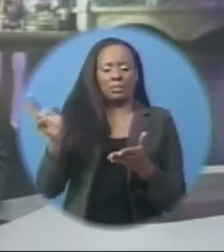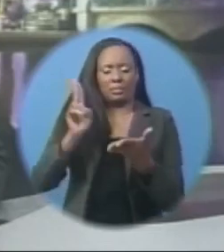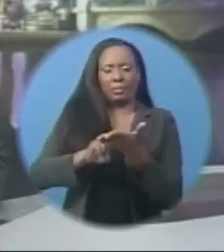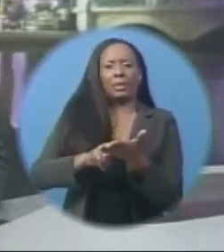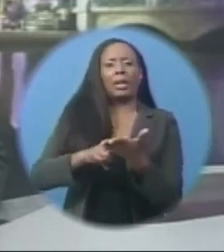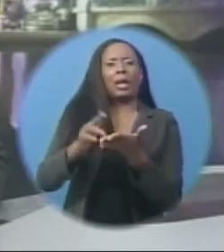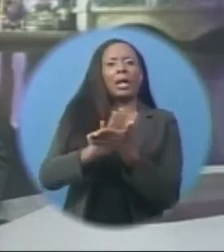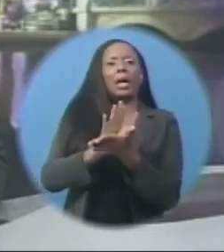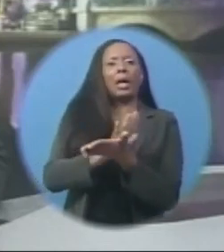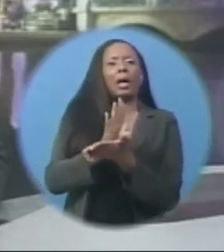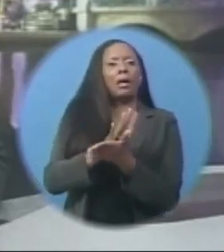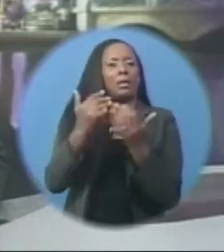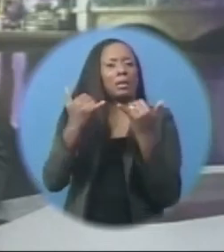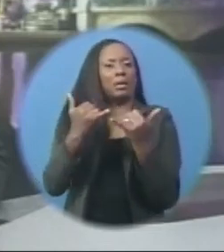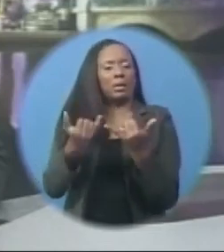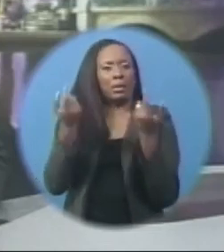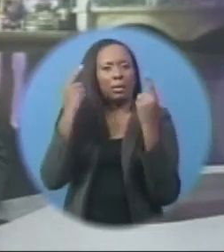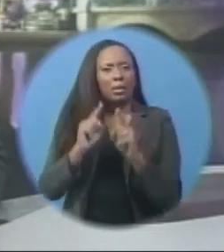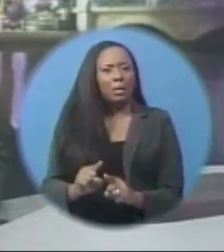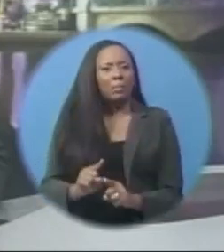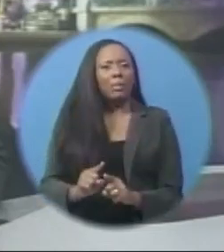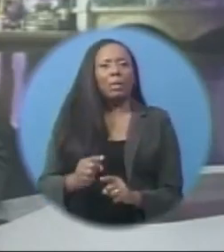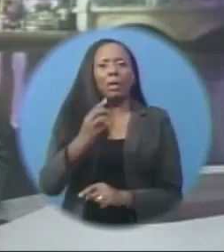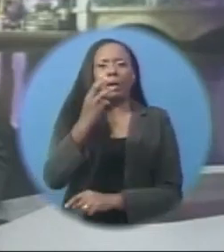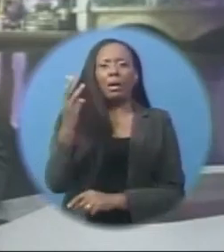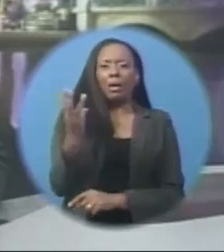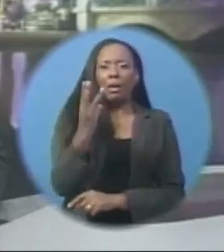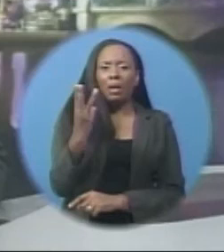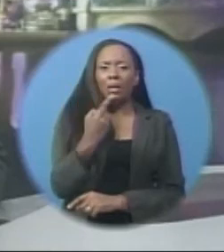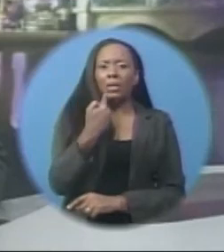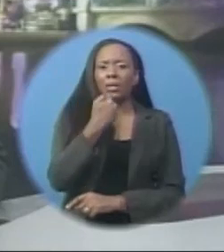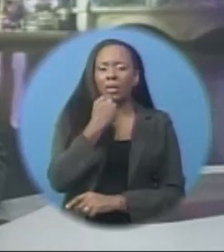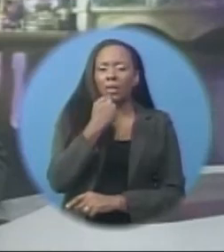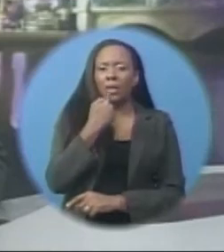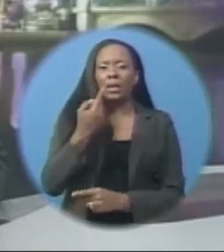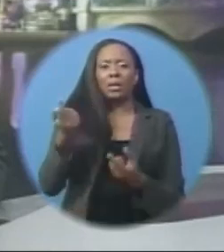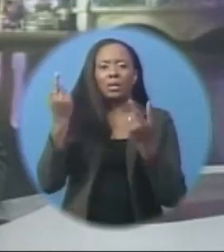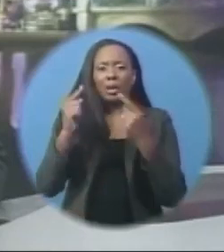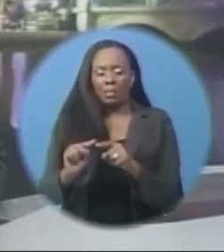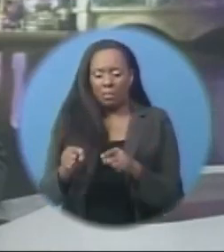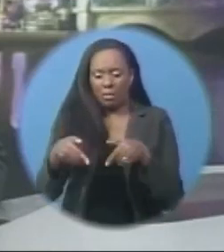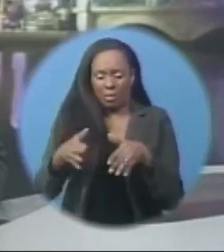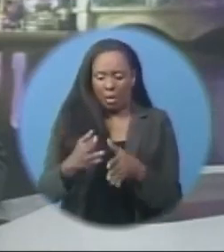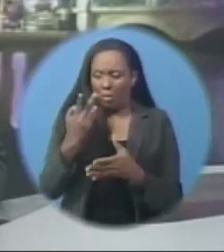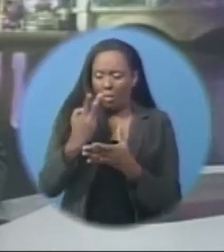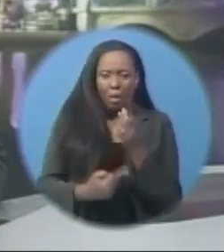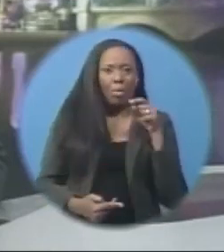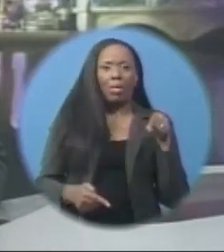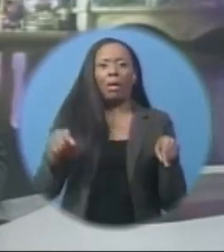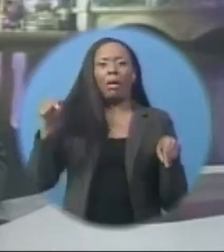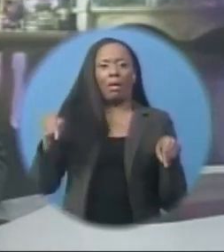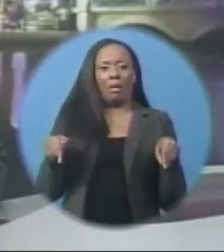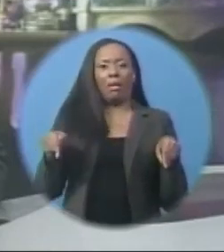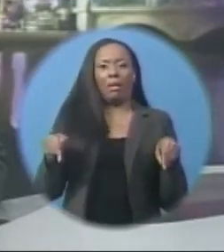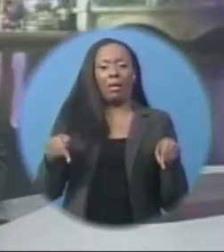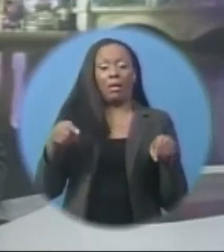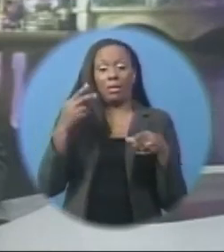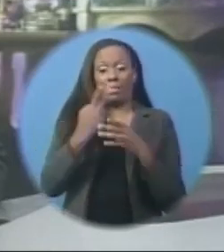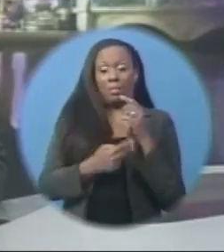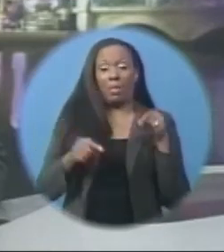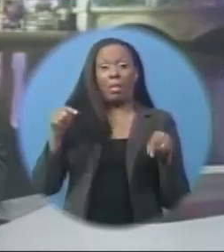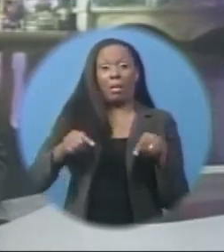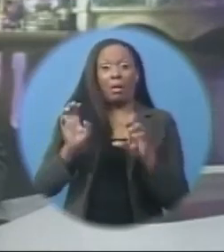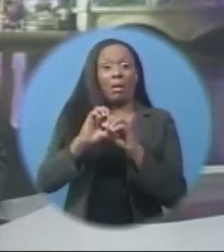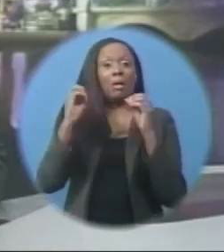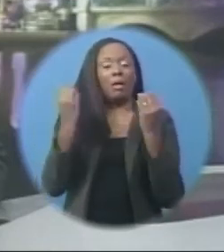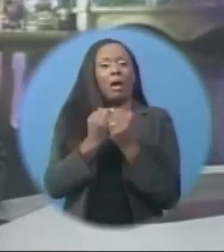at OAOS headquarters on Wednesday OAS Secretary-General Luis Almagaro said that the agreement will allow the